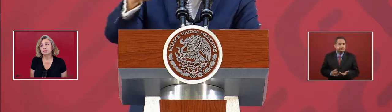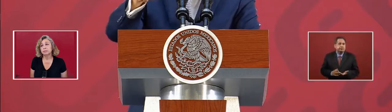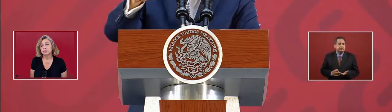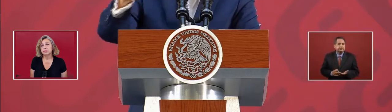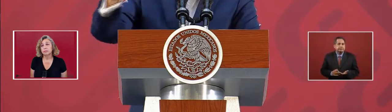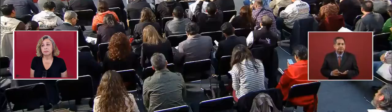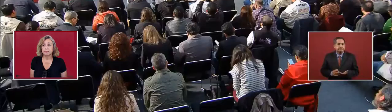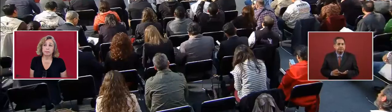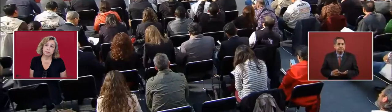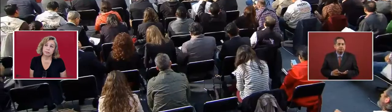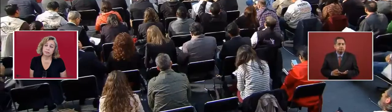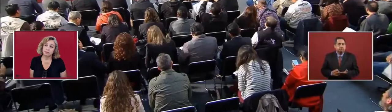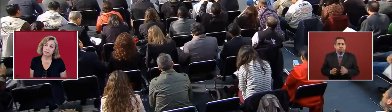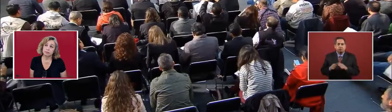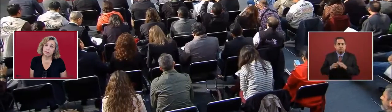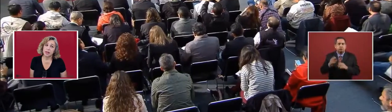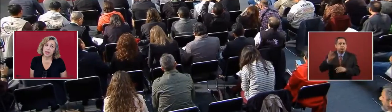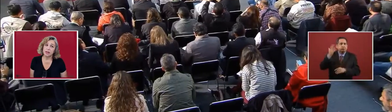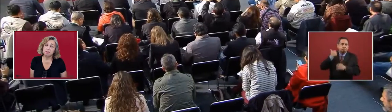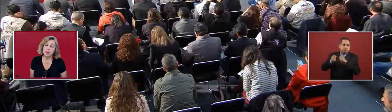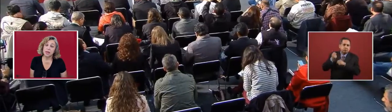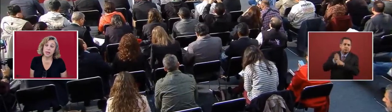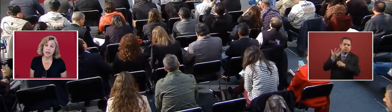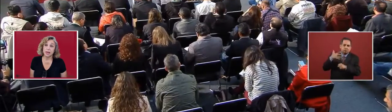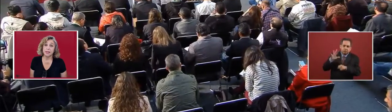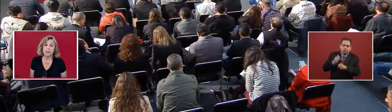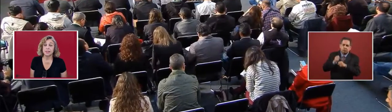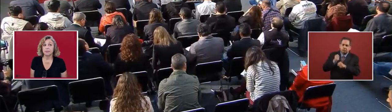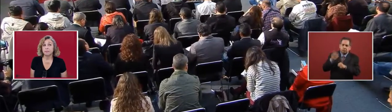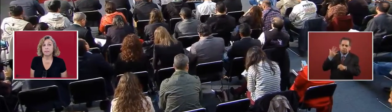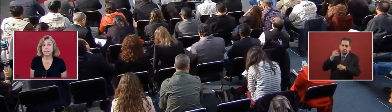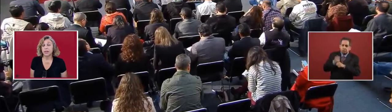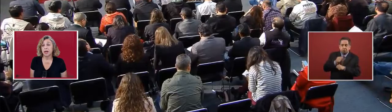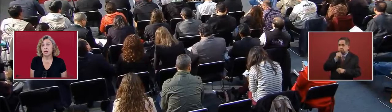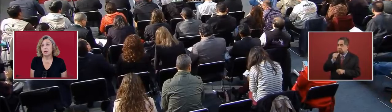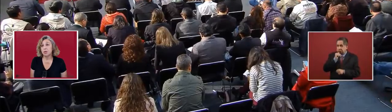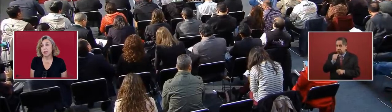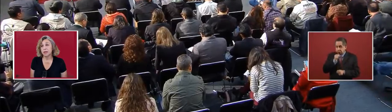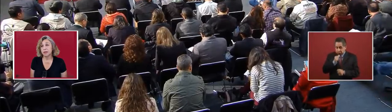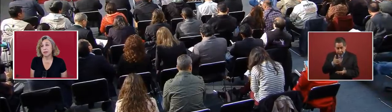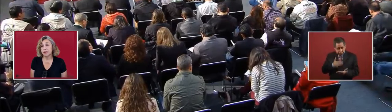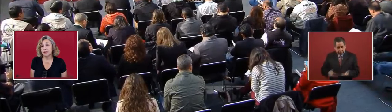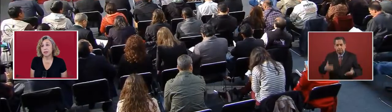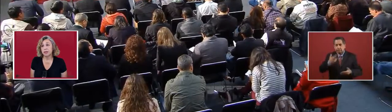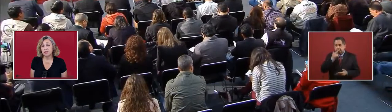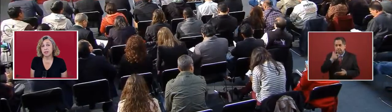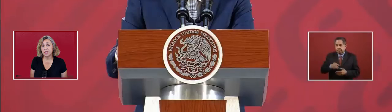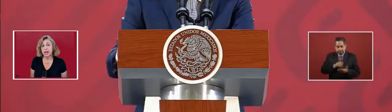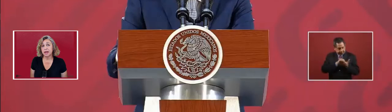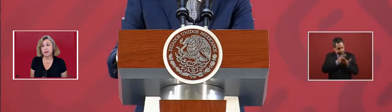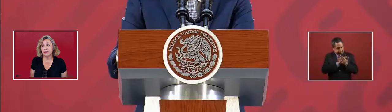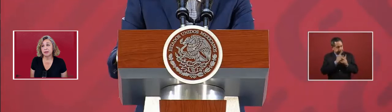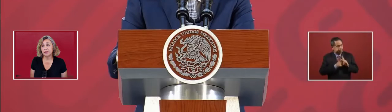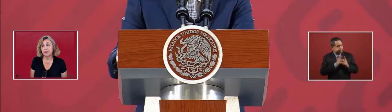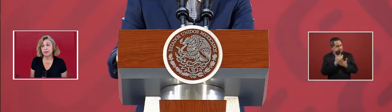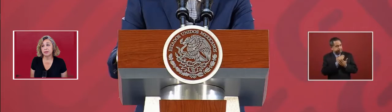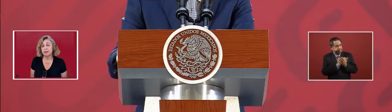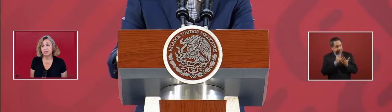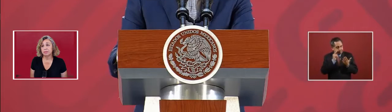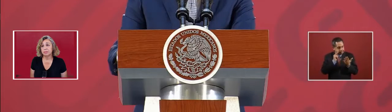many decades according to the data